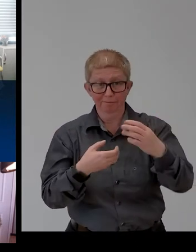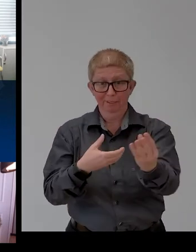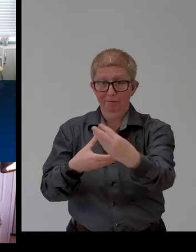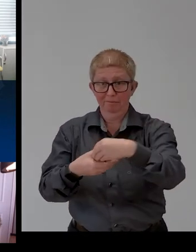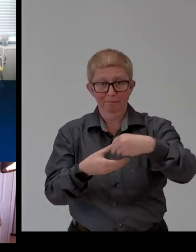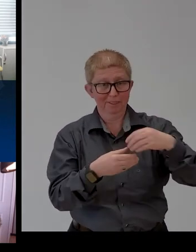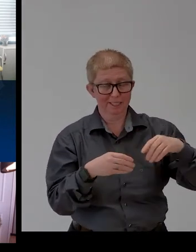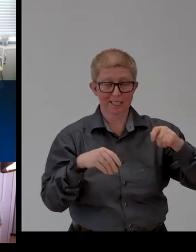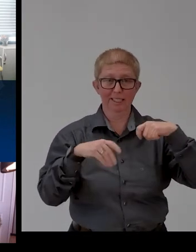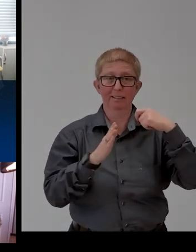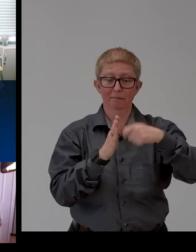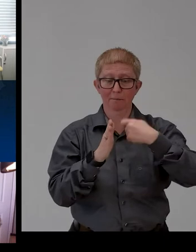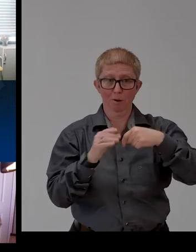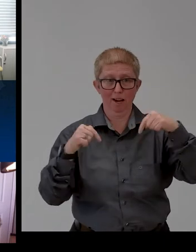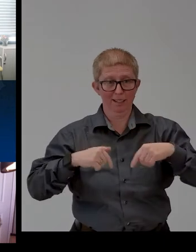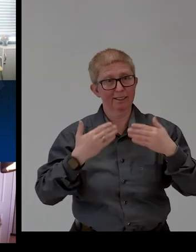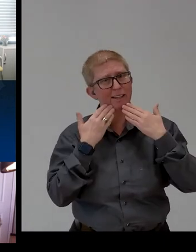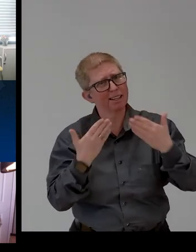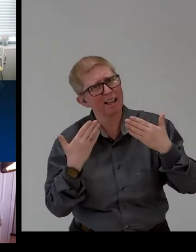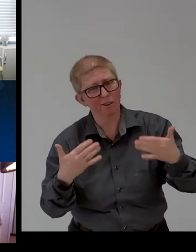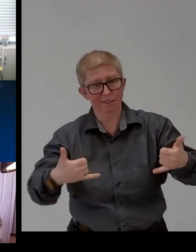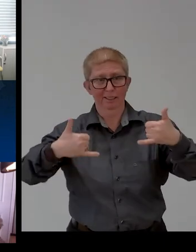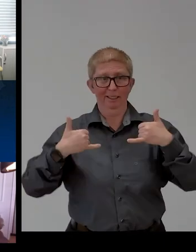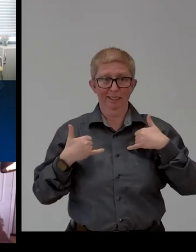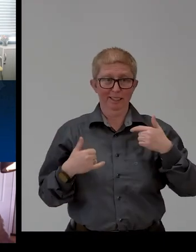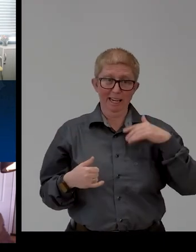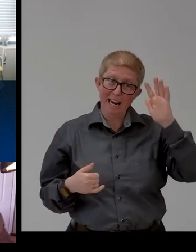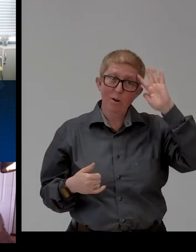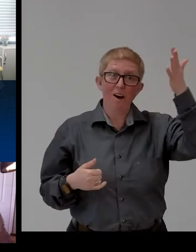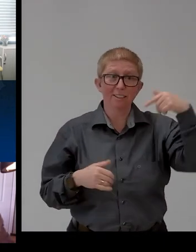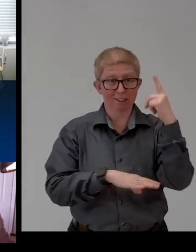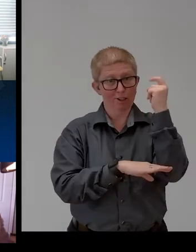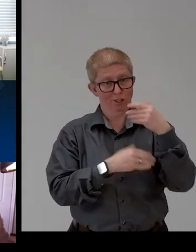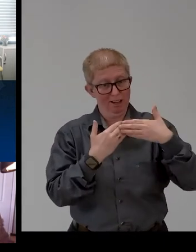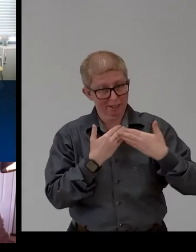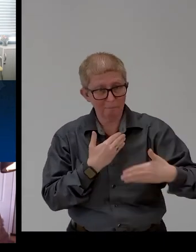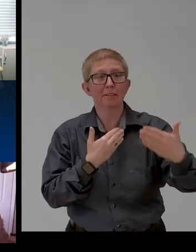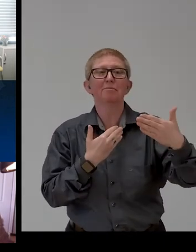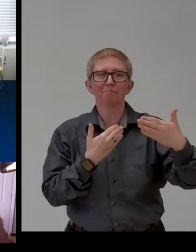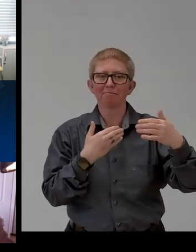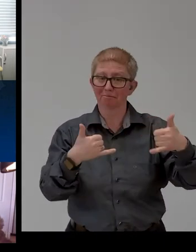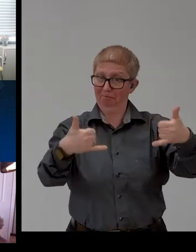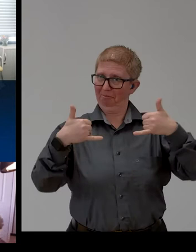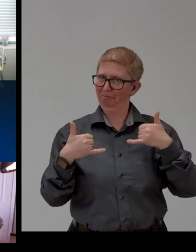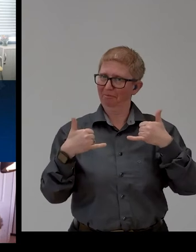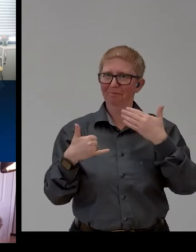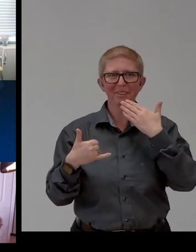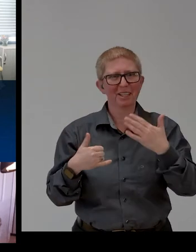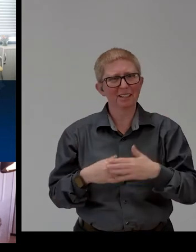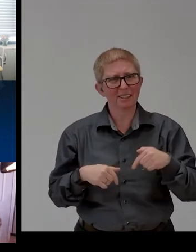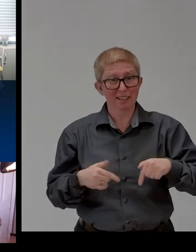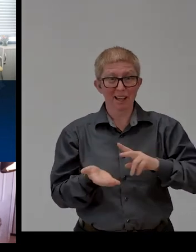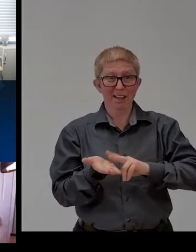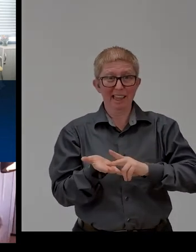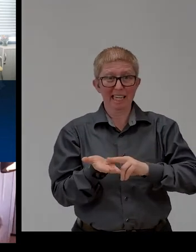as one of the most innovative startups or projects for the Zero Project. It's a digital online sign language interpretation